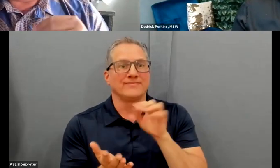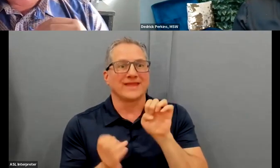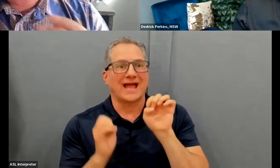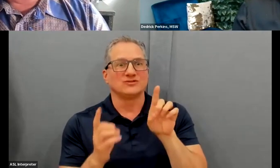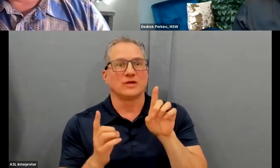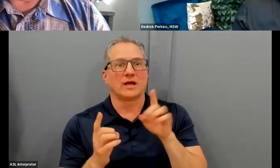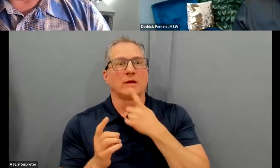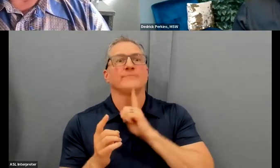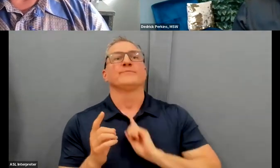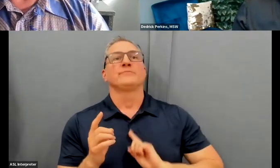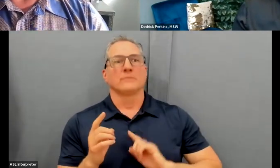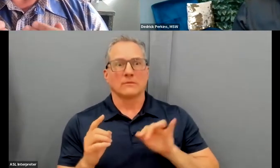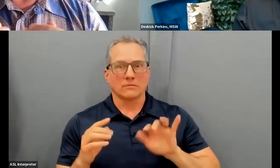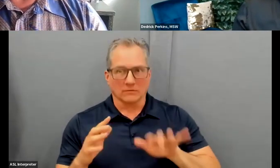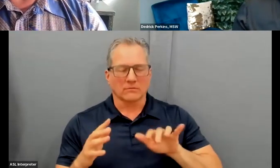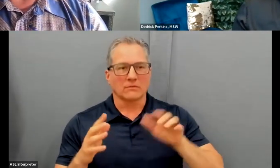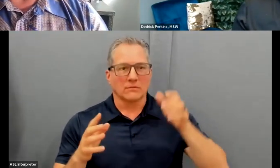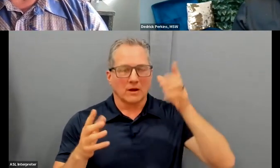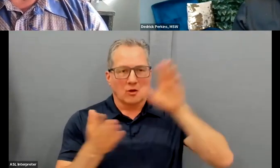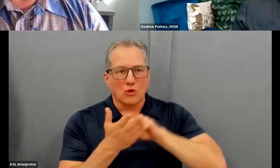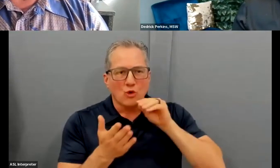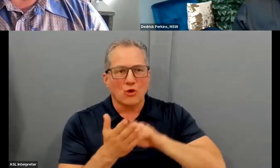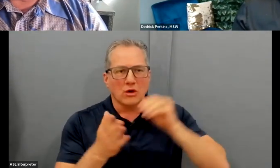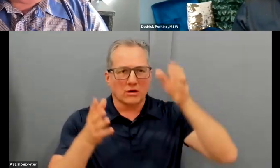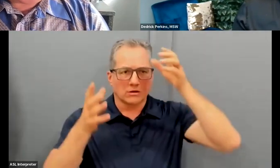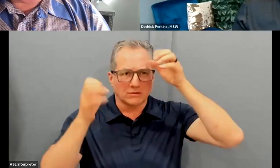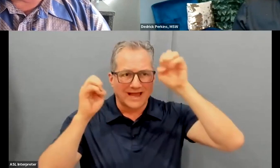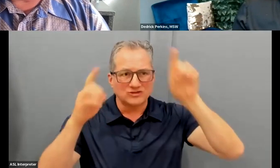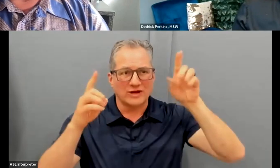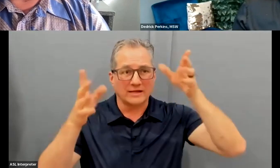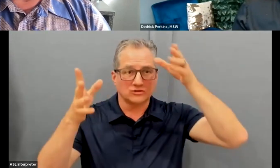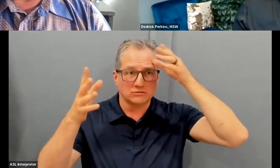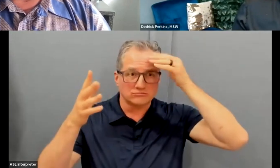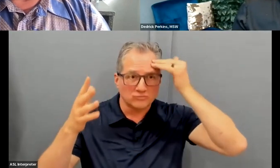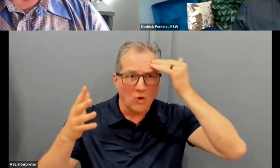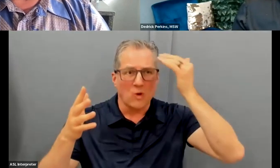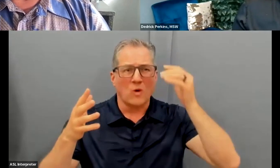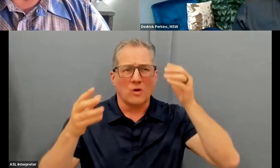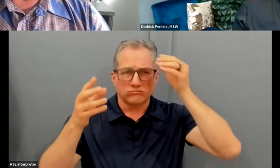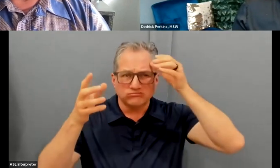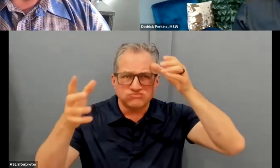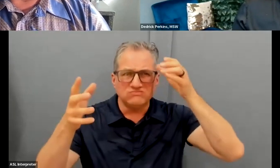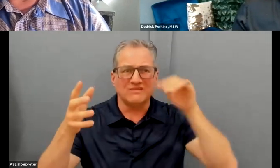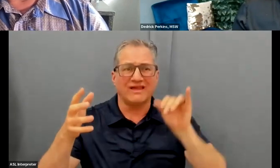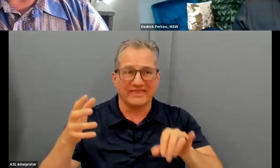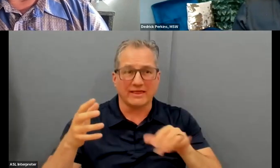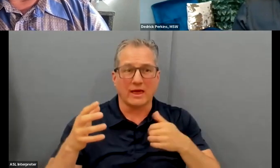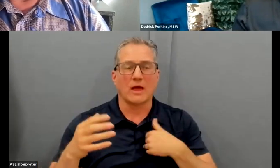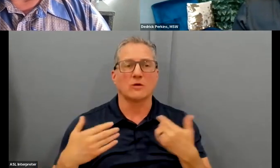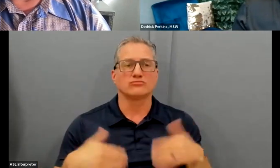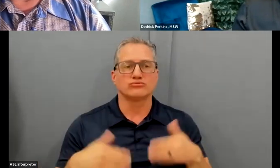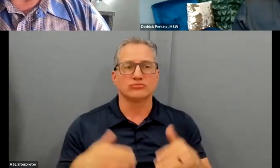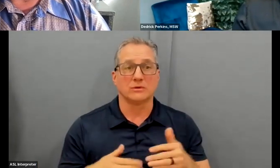becoming aware, you've taken that pill. Now, what people may not know is Neil